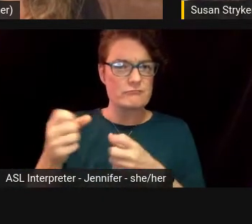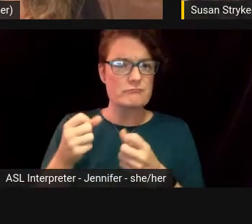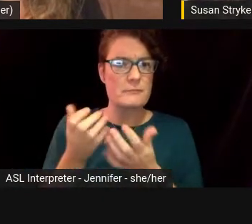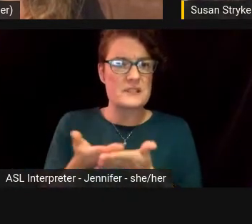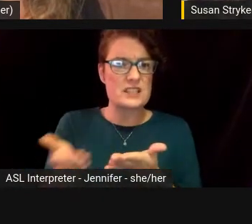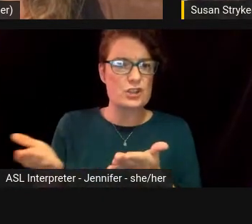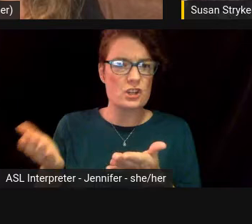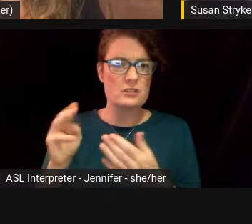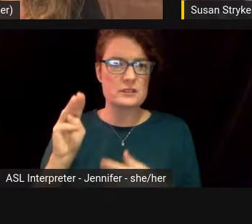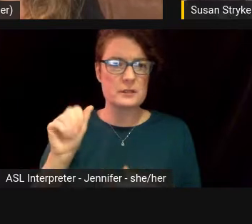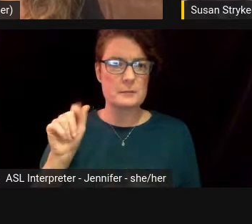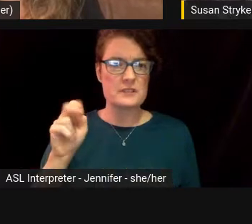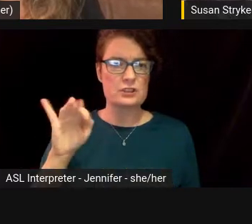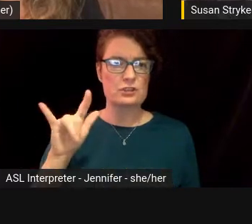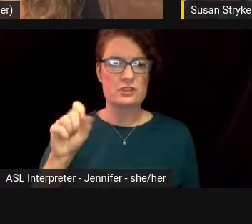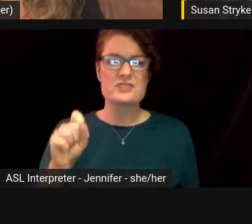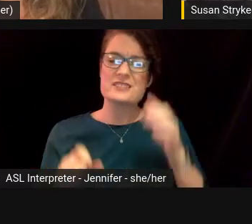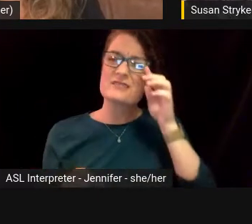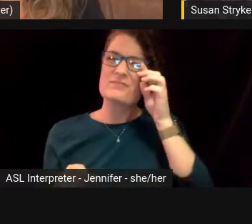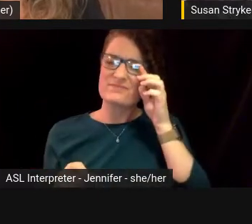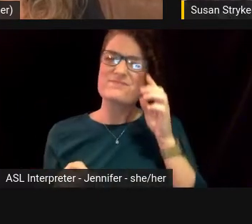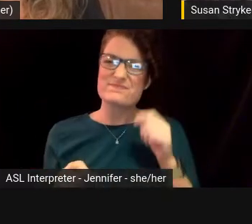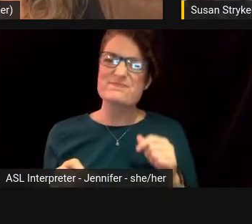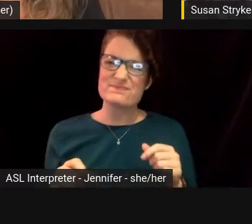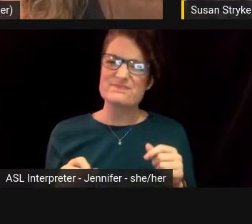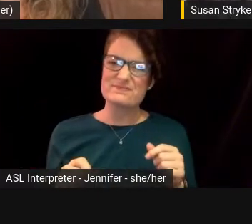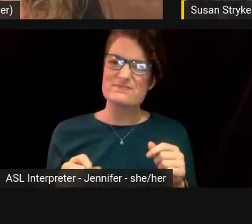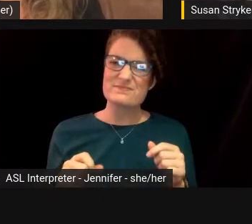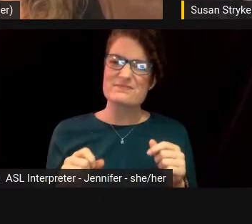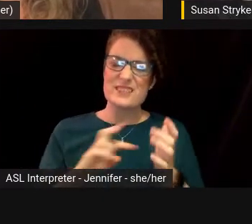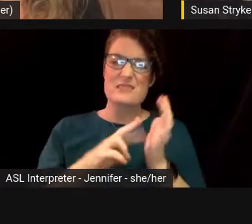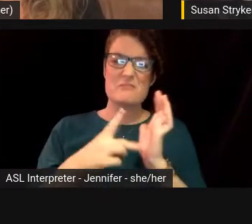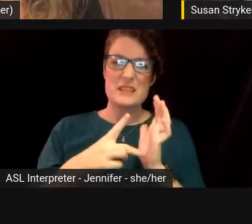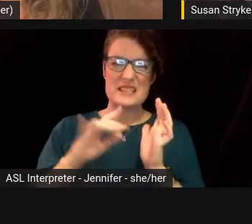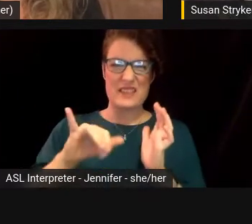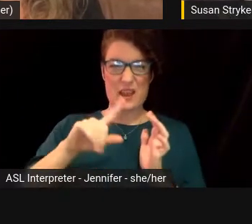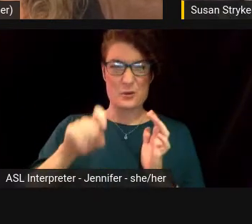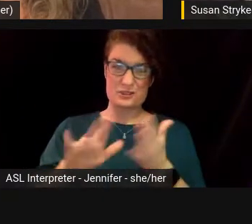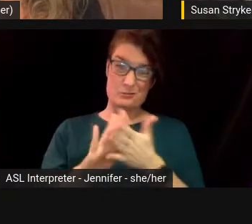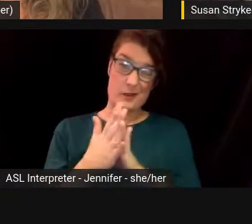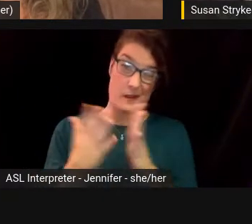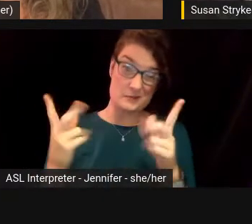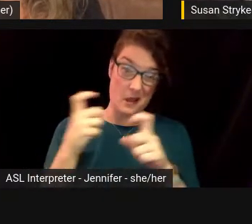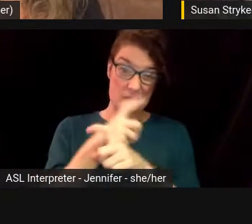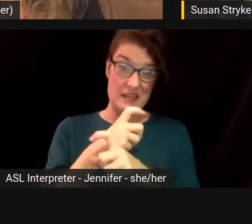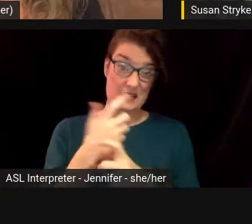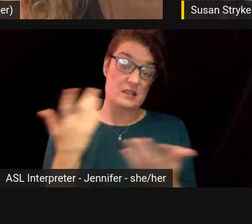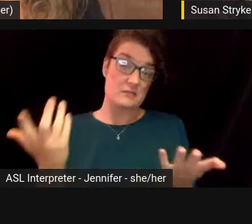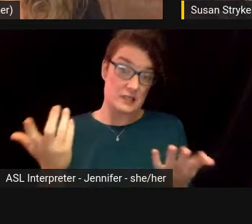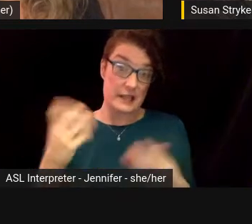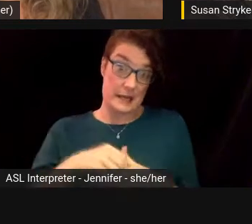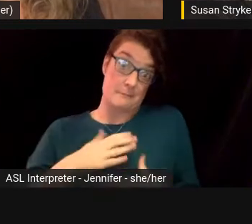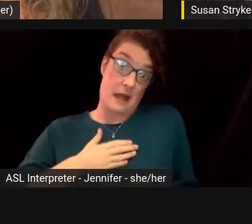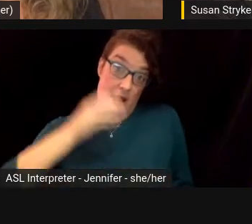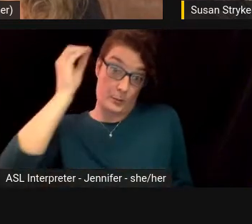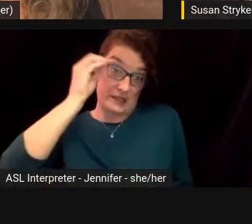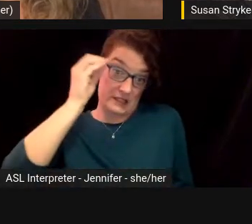you know, it becomes a really complicated question because, I mean, to my mind, because